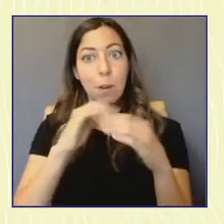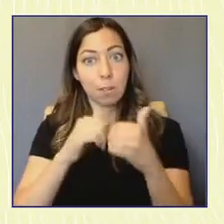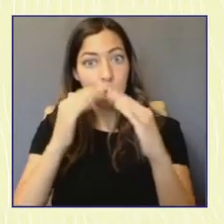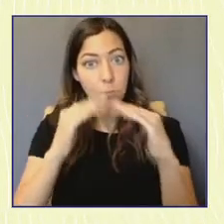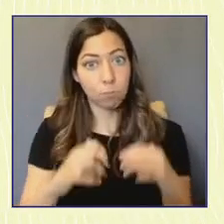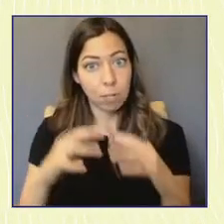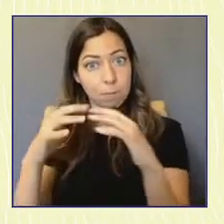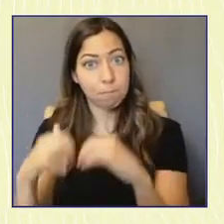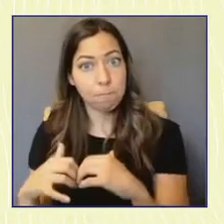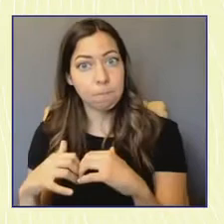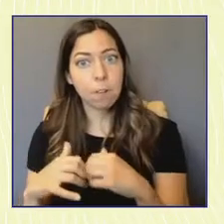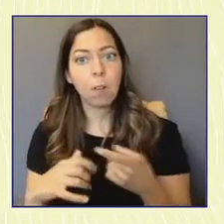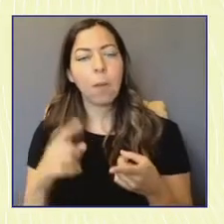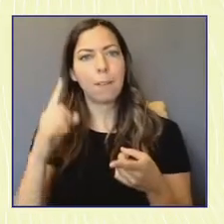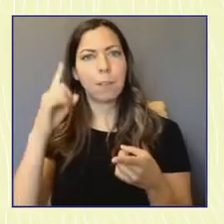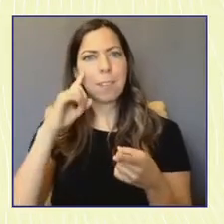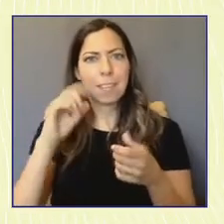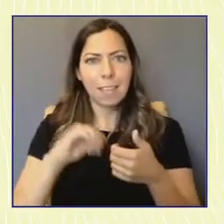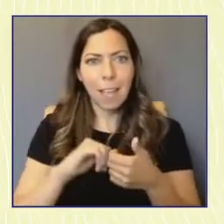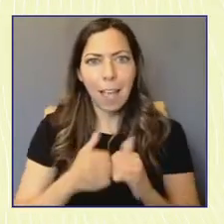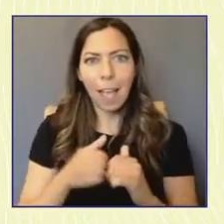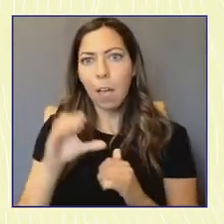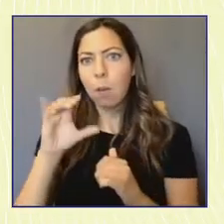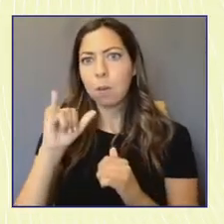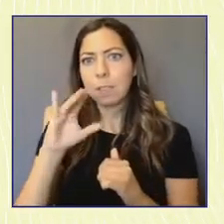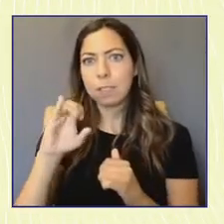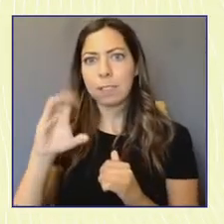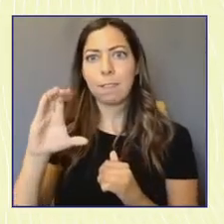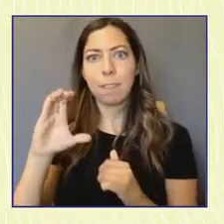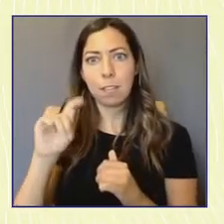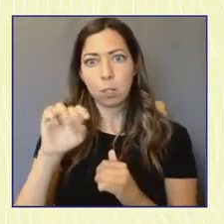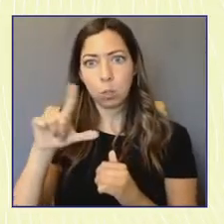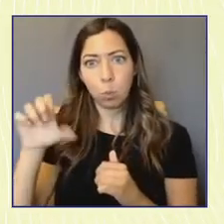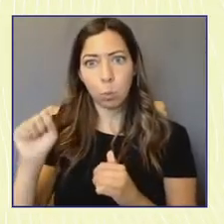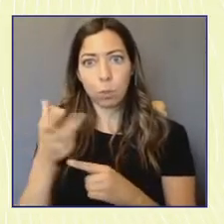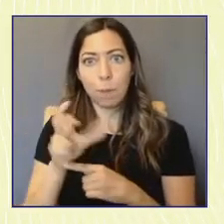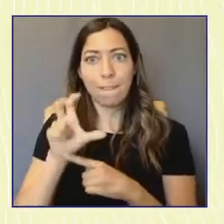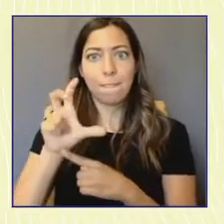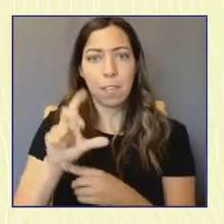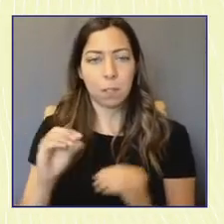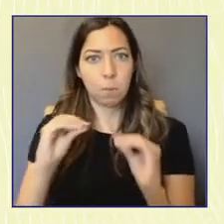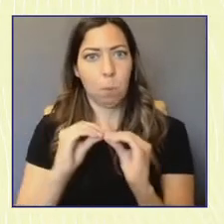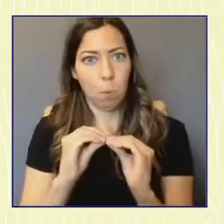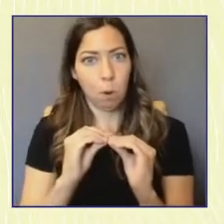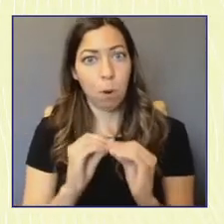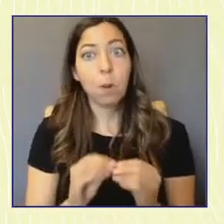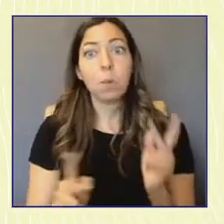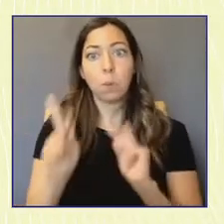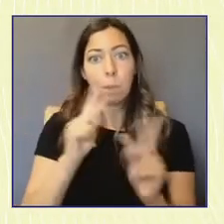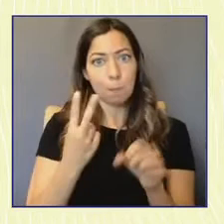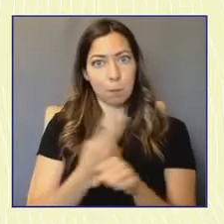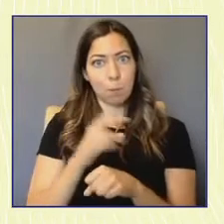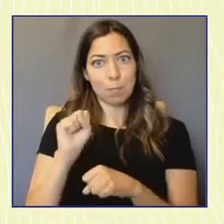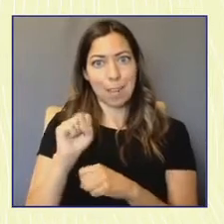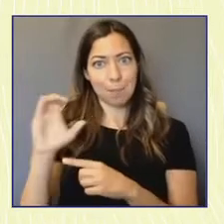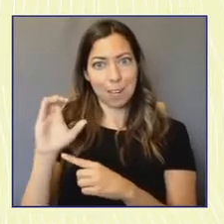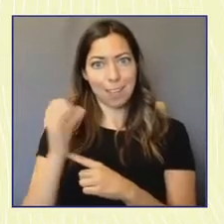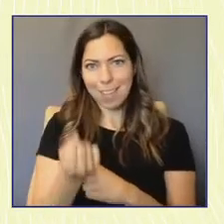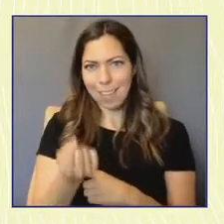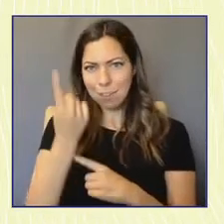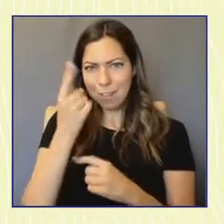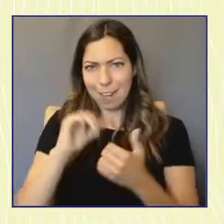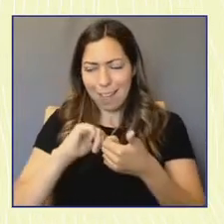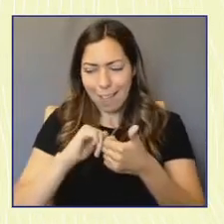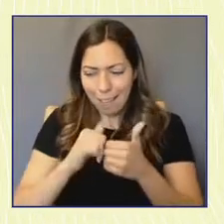in native to mobile civic tools so that way Snapchatters not only understand the tools they need, but that they can organize their